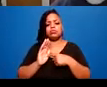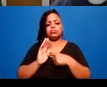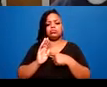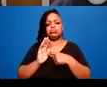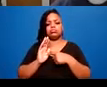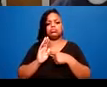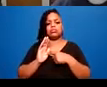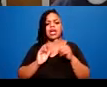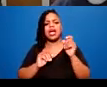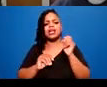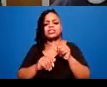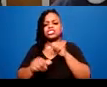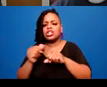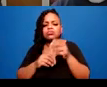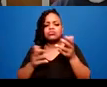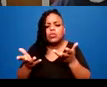support you.